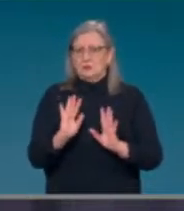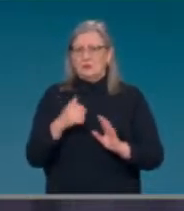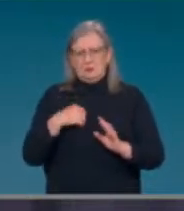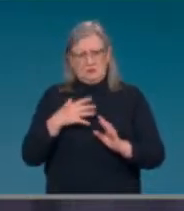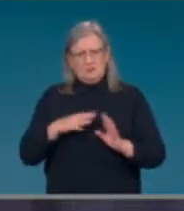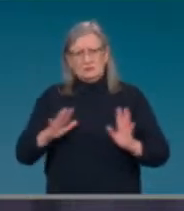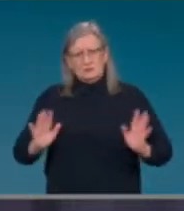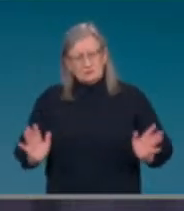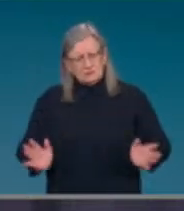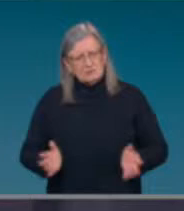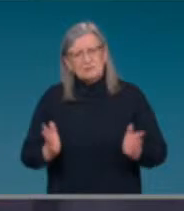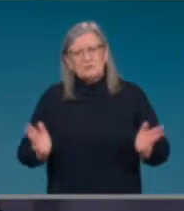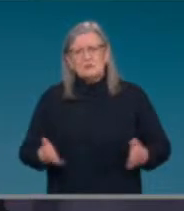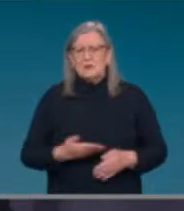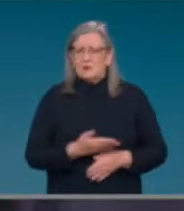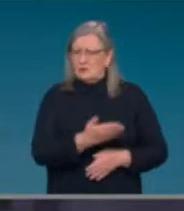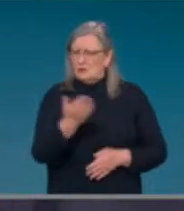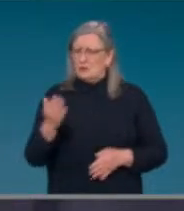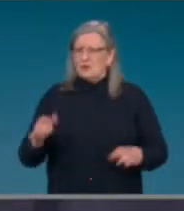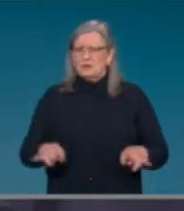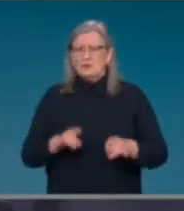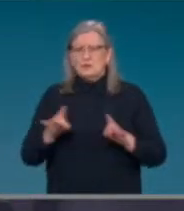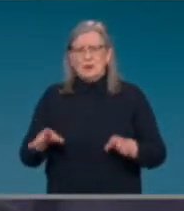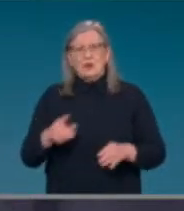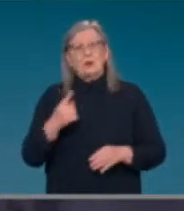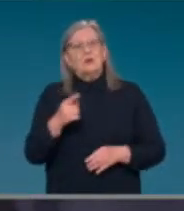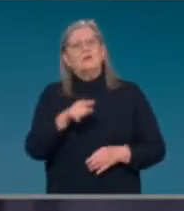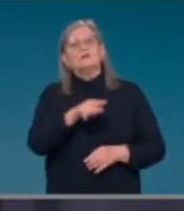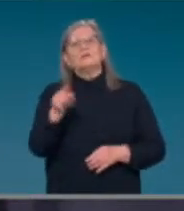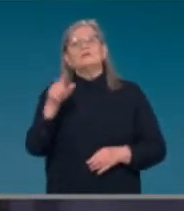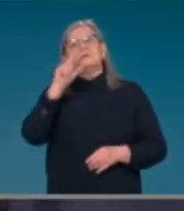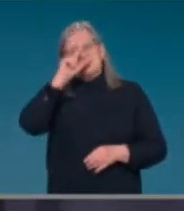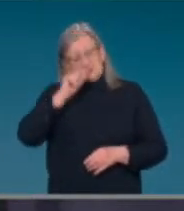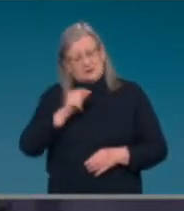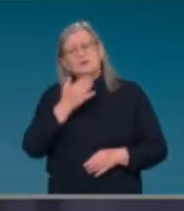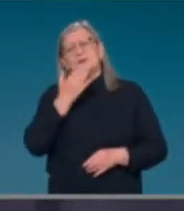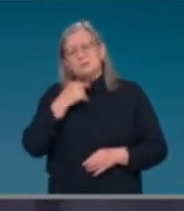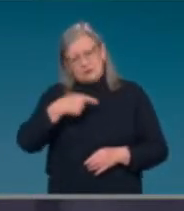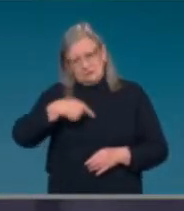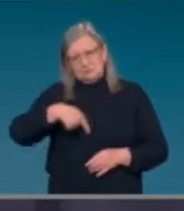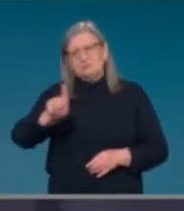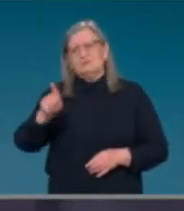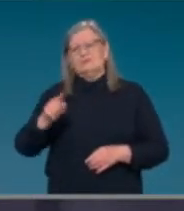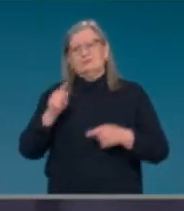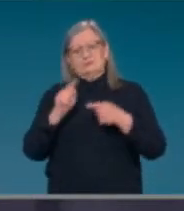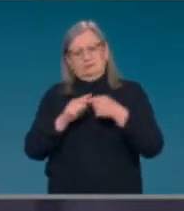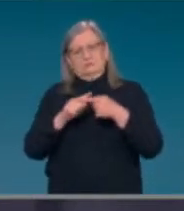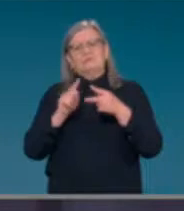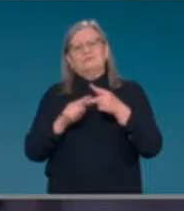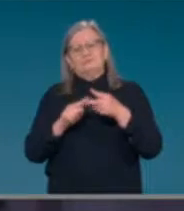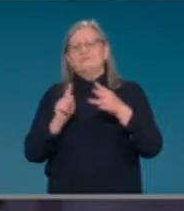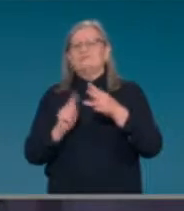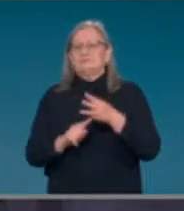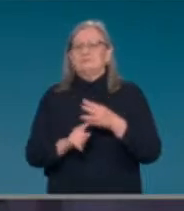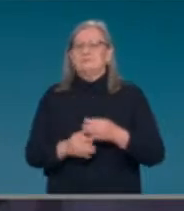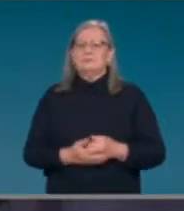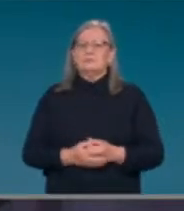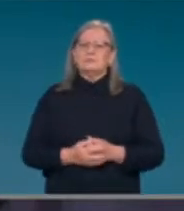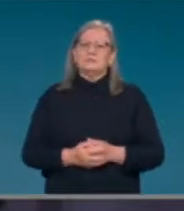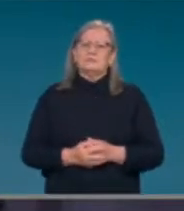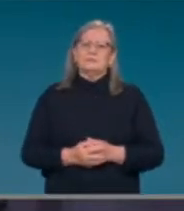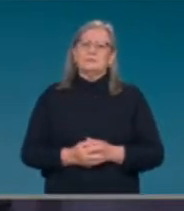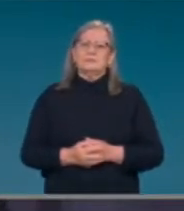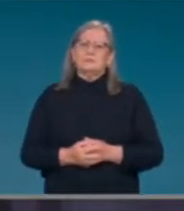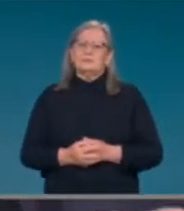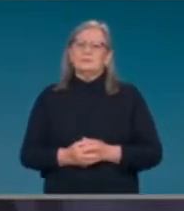to do so. So, then, I think that's the critical thing there. In terms of aged care,